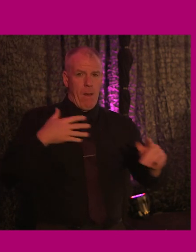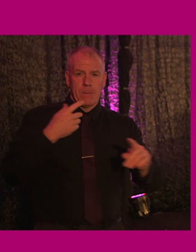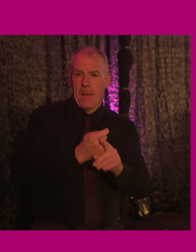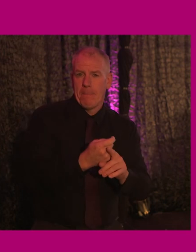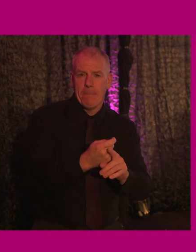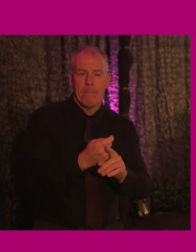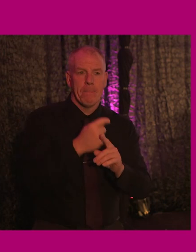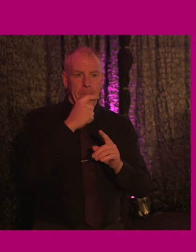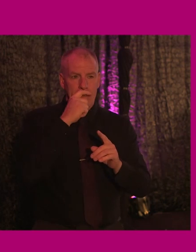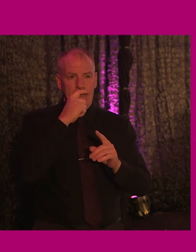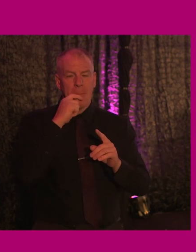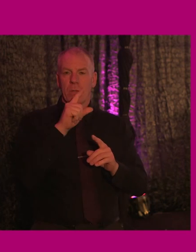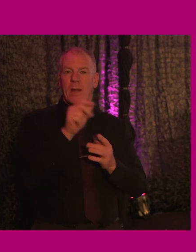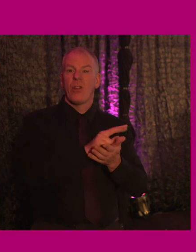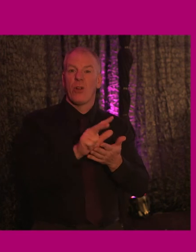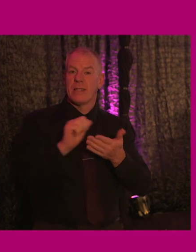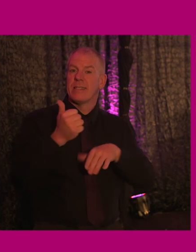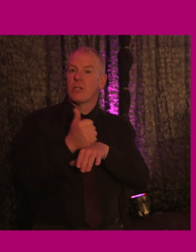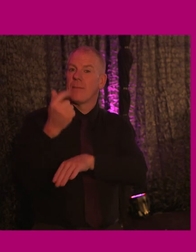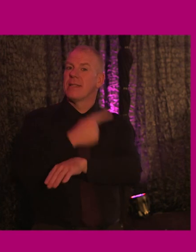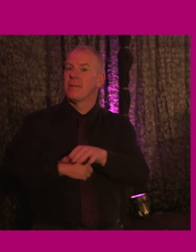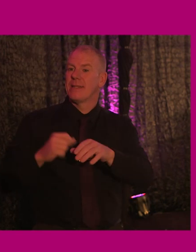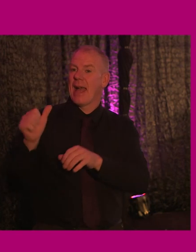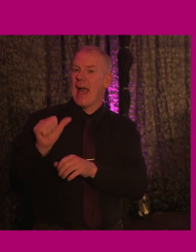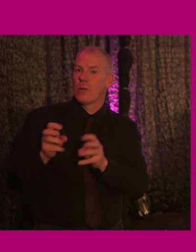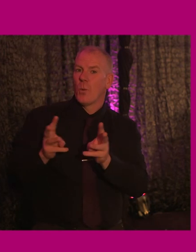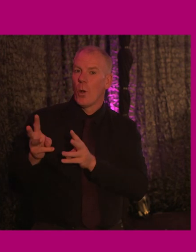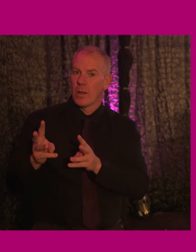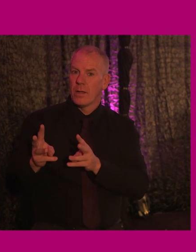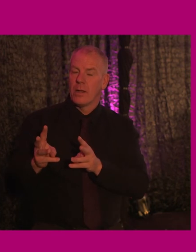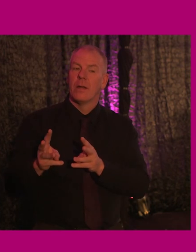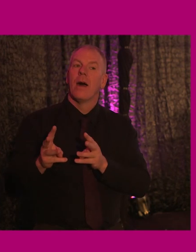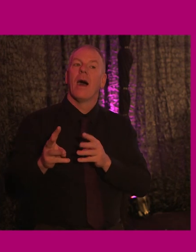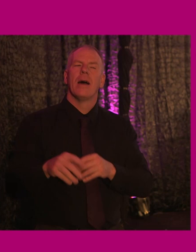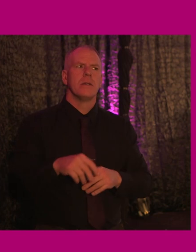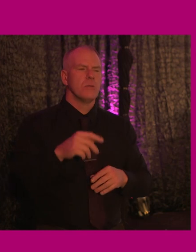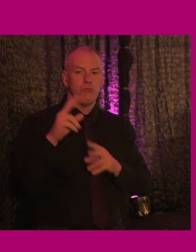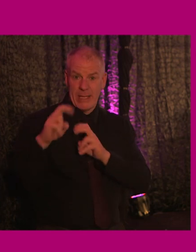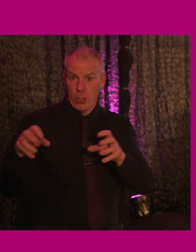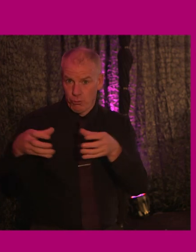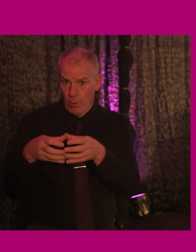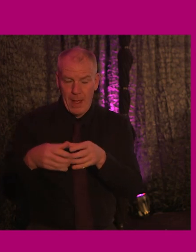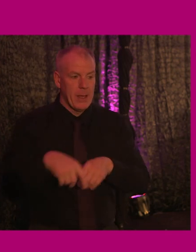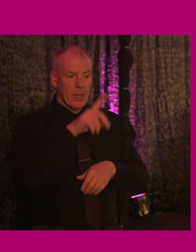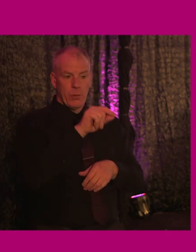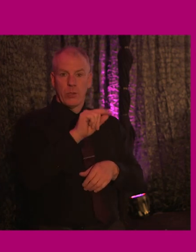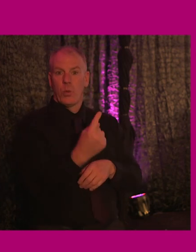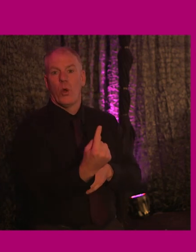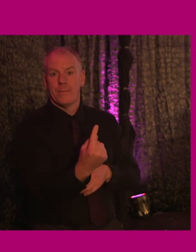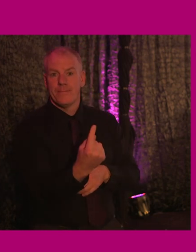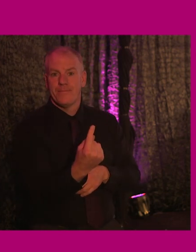In 2013, he co-founded Disability at Work, which is a research group. And in 2021,